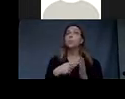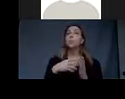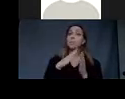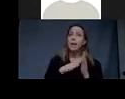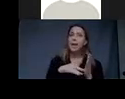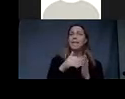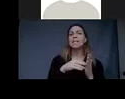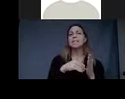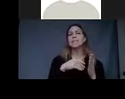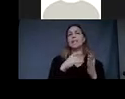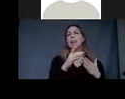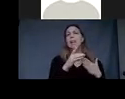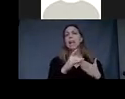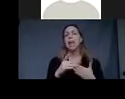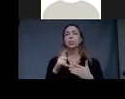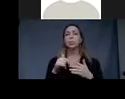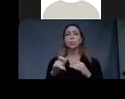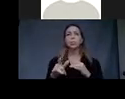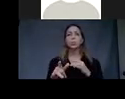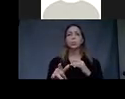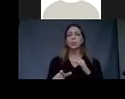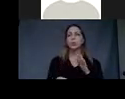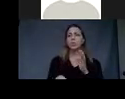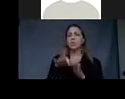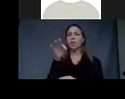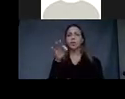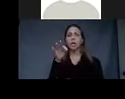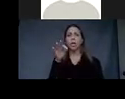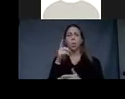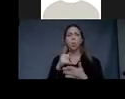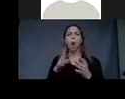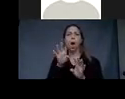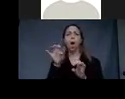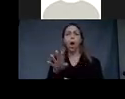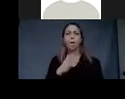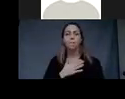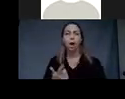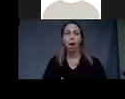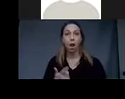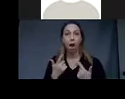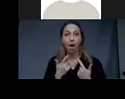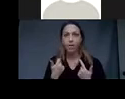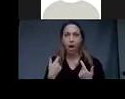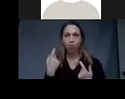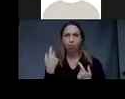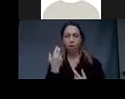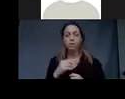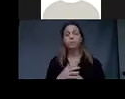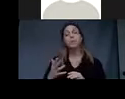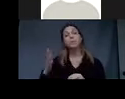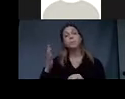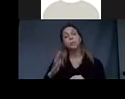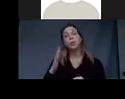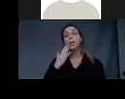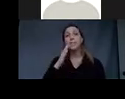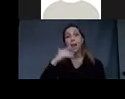discovery of what was unknown in my life. I had nightmares, I did these scary